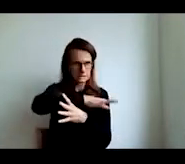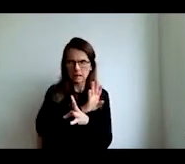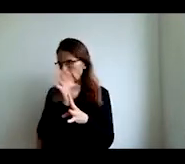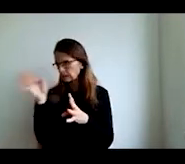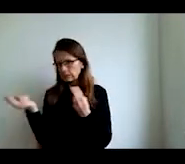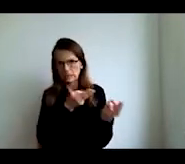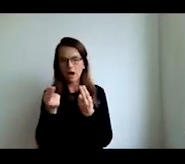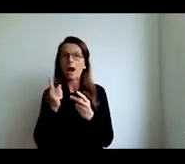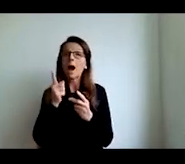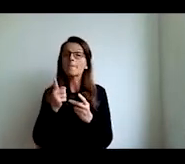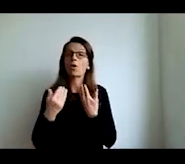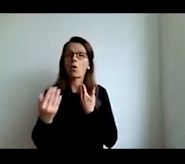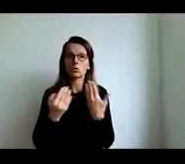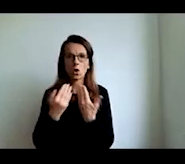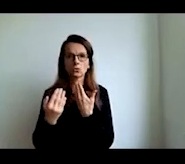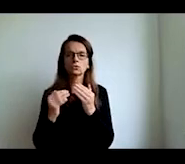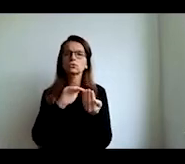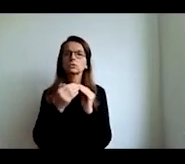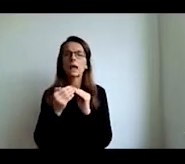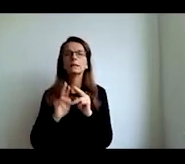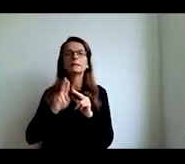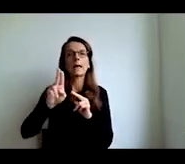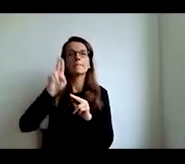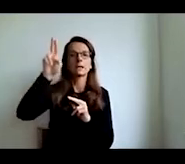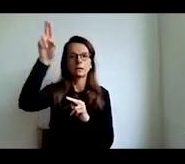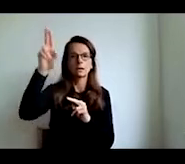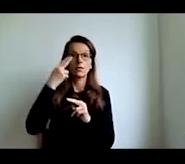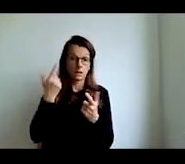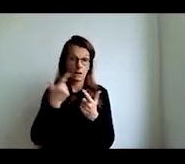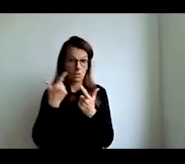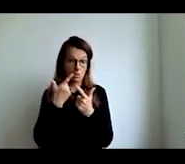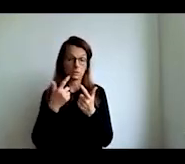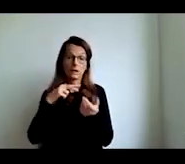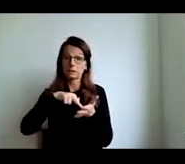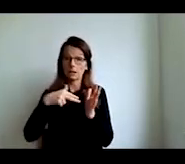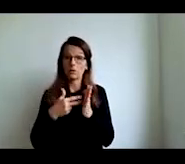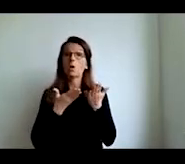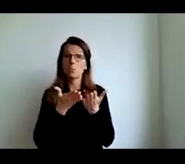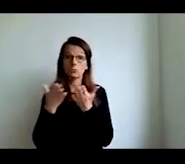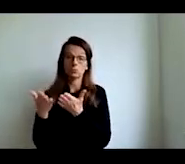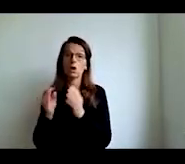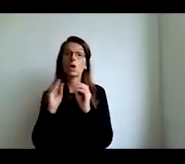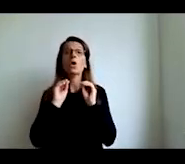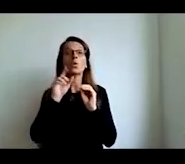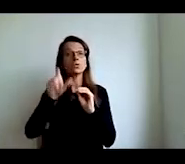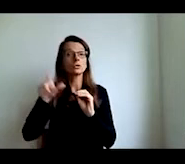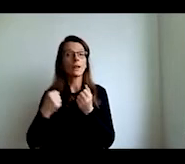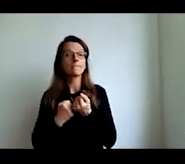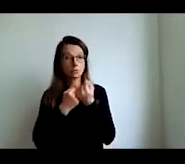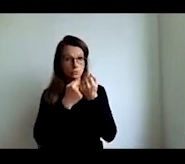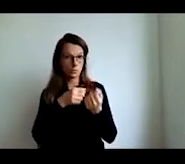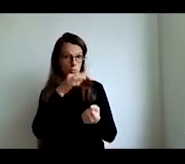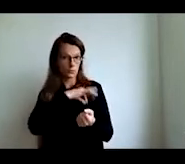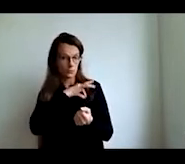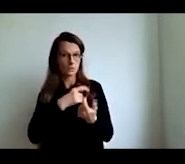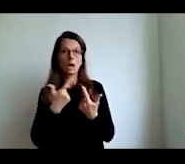you can see you know technology can provide supportive information to teachers it can advance to control specific tasks or it